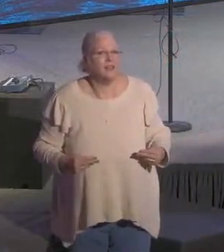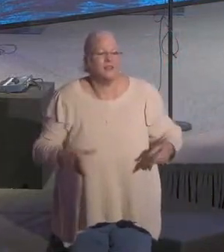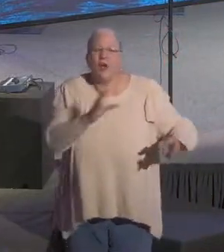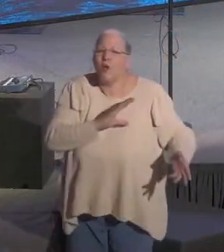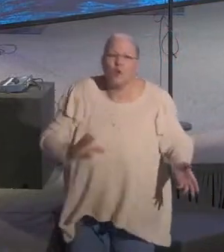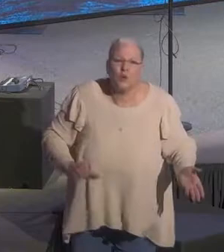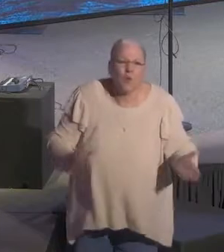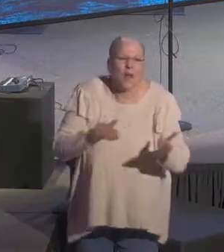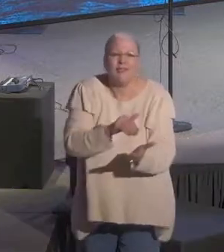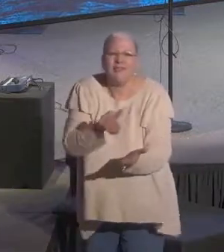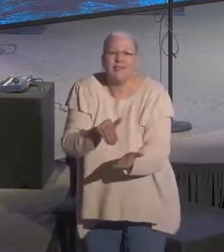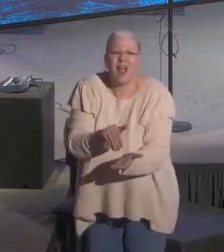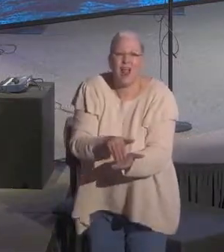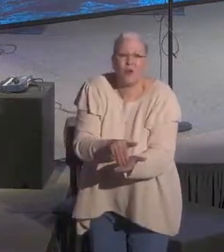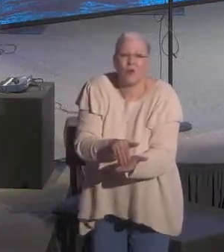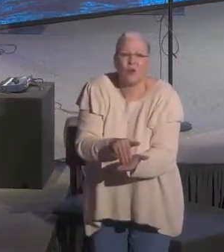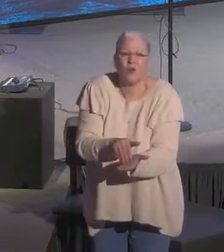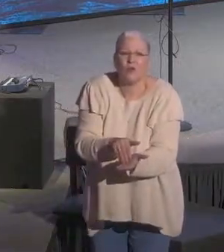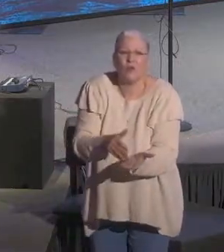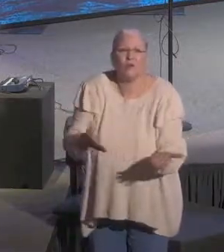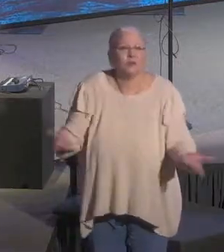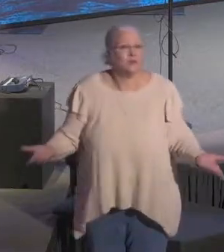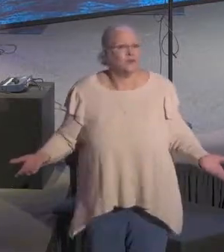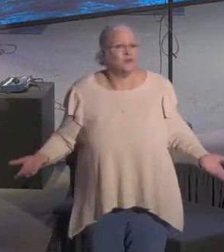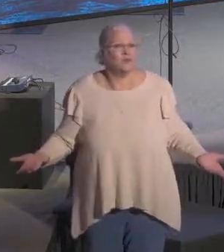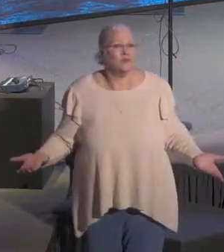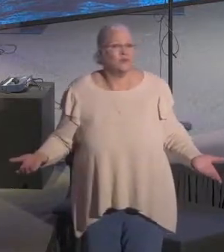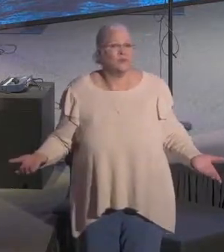Christ-centered. Christ-centered.